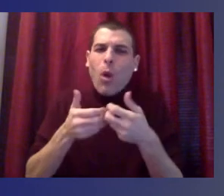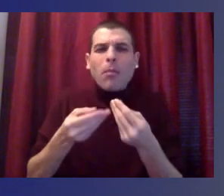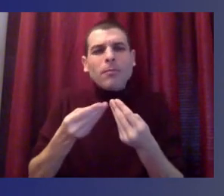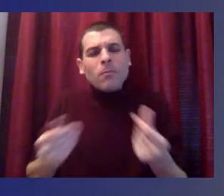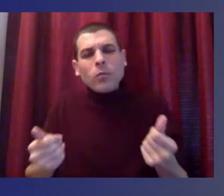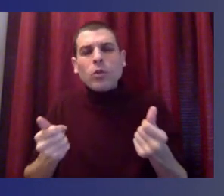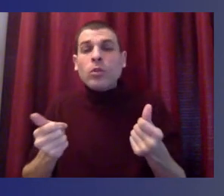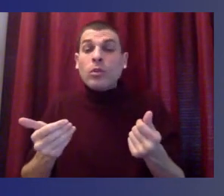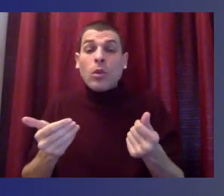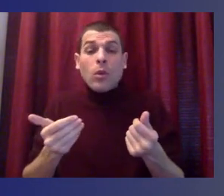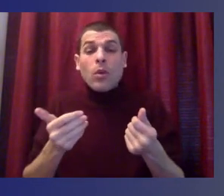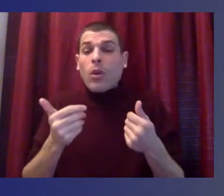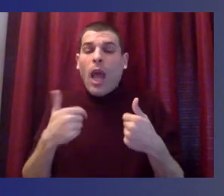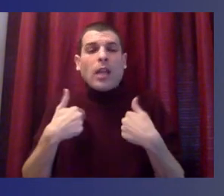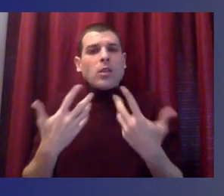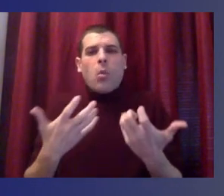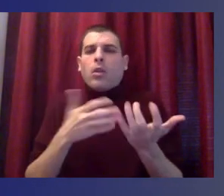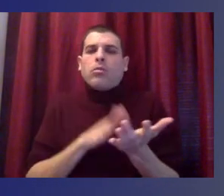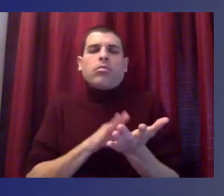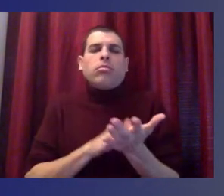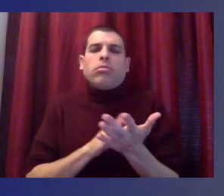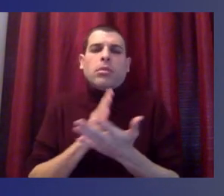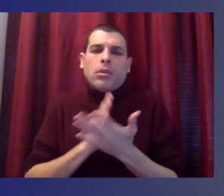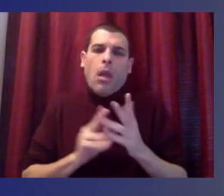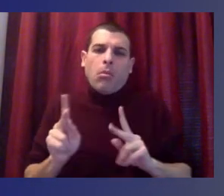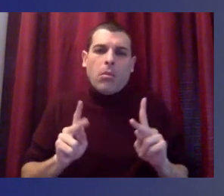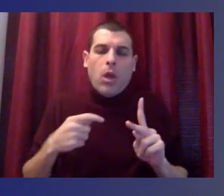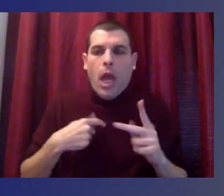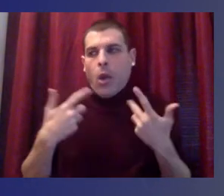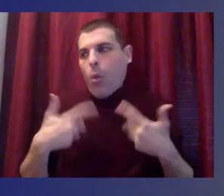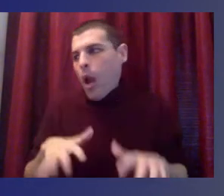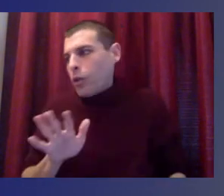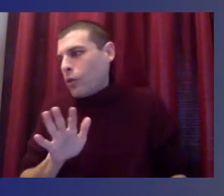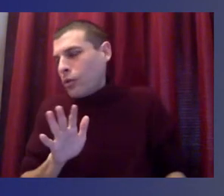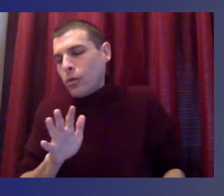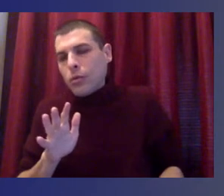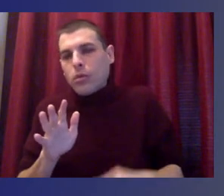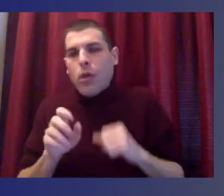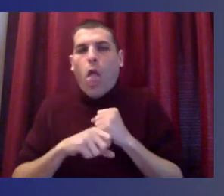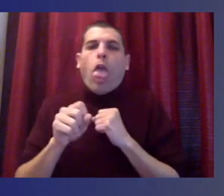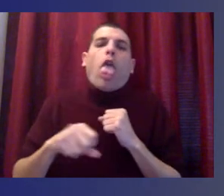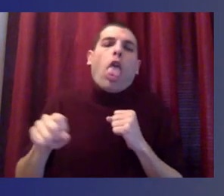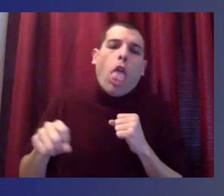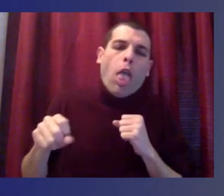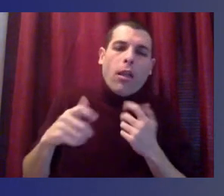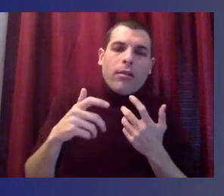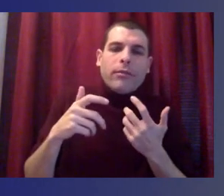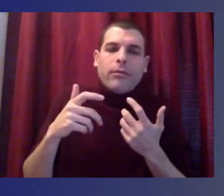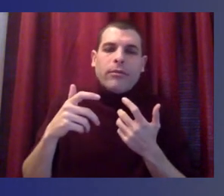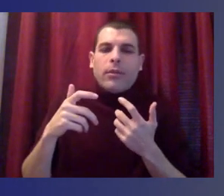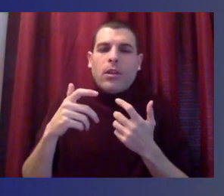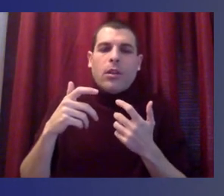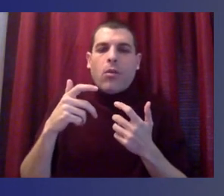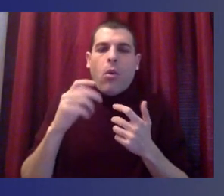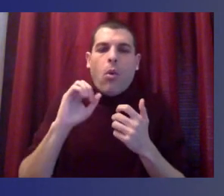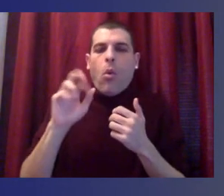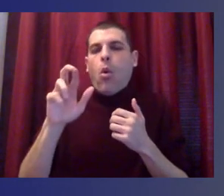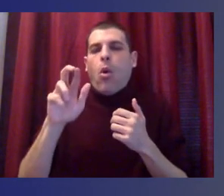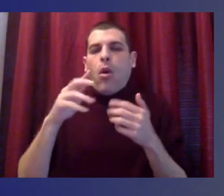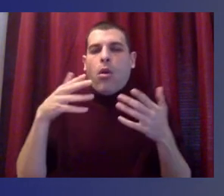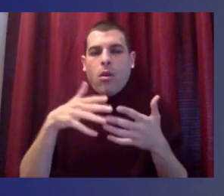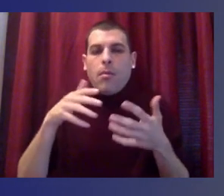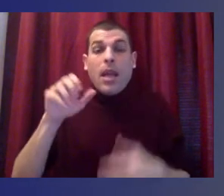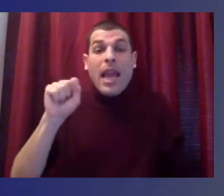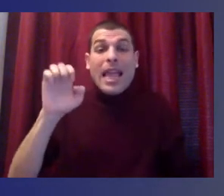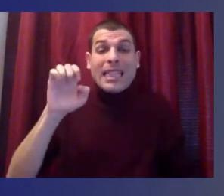My hat's off just to name a few, not to be exclusive here, but SEI,